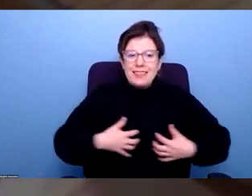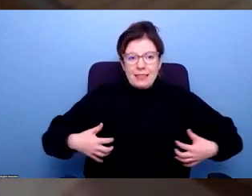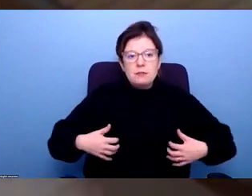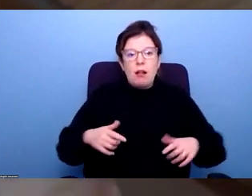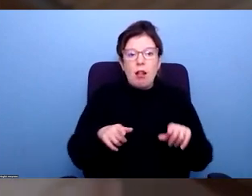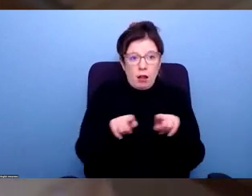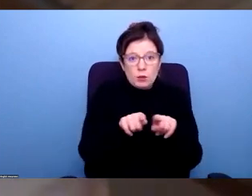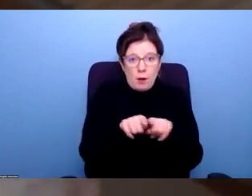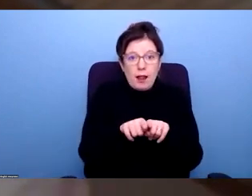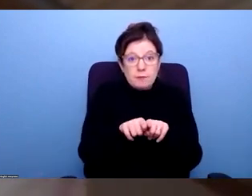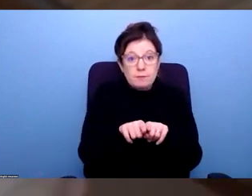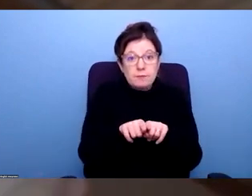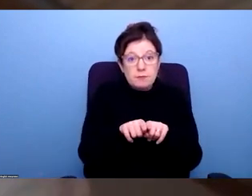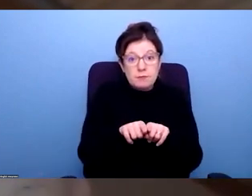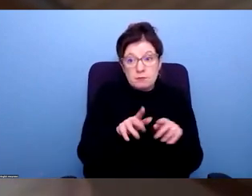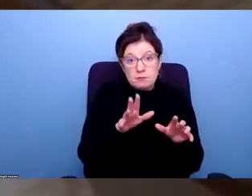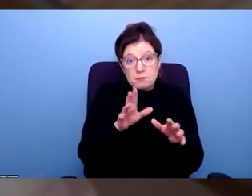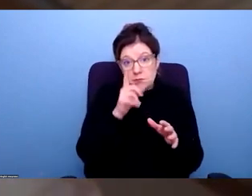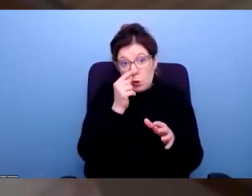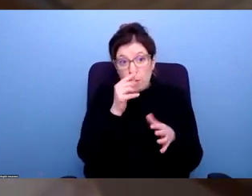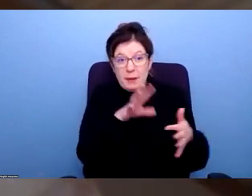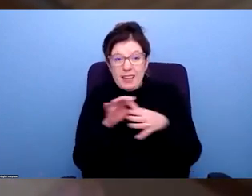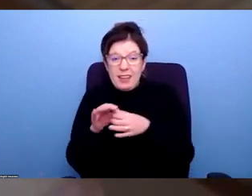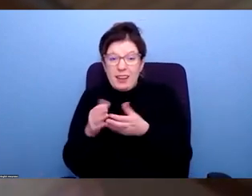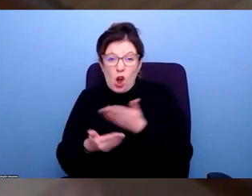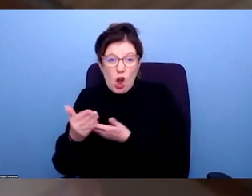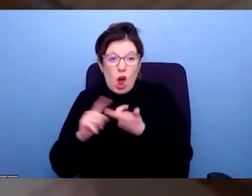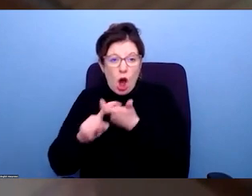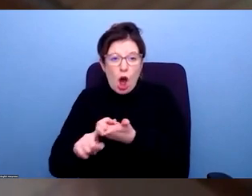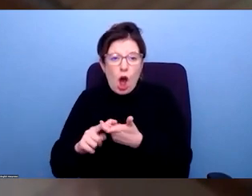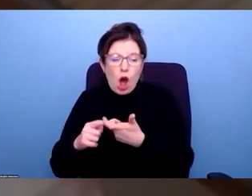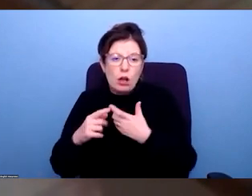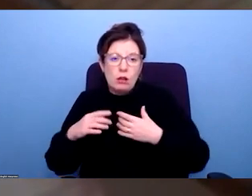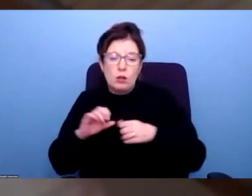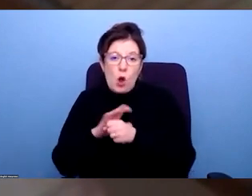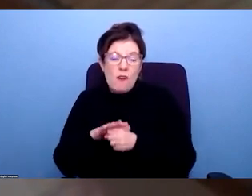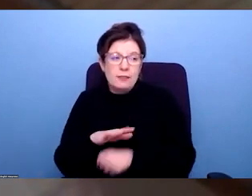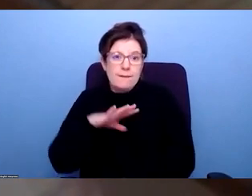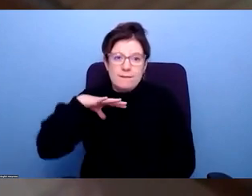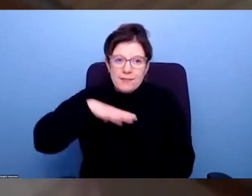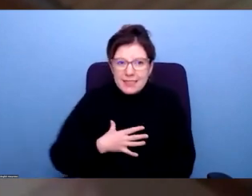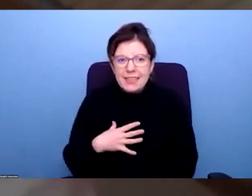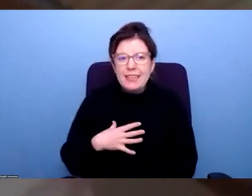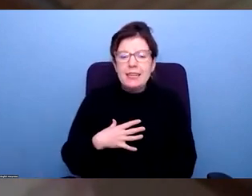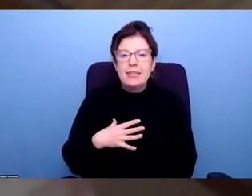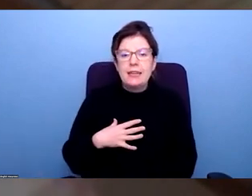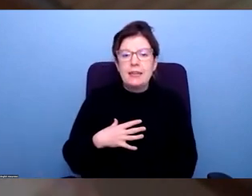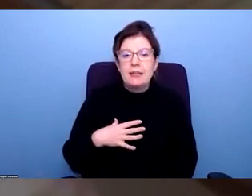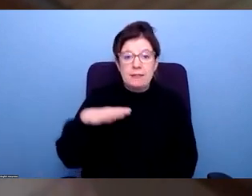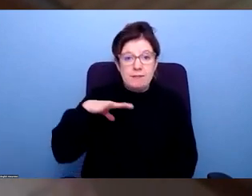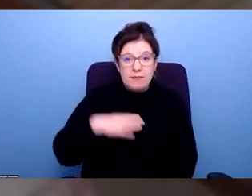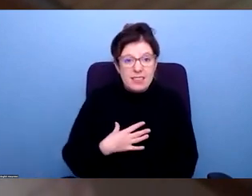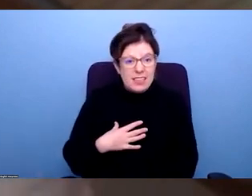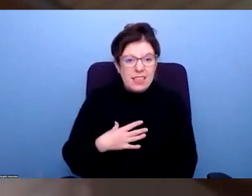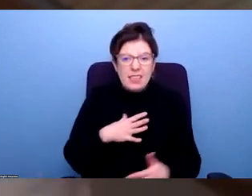other factors, some of which could be related to long COVID. It could be the sort of the fatigue, fatigue, fatigue related